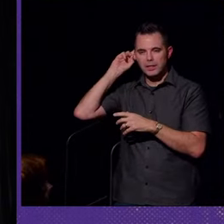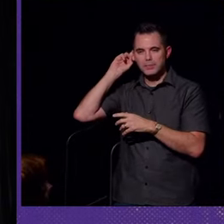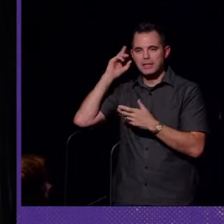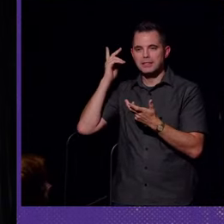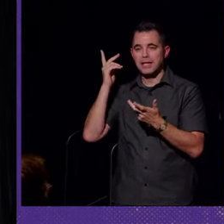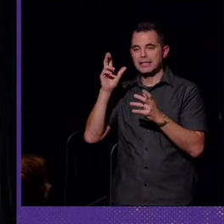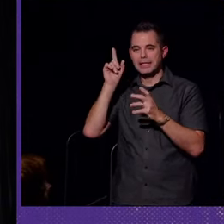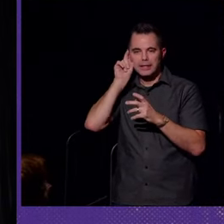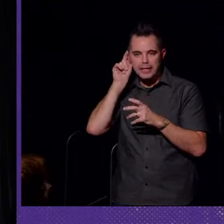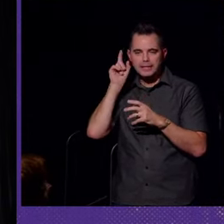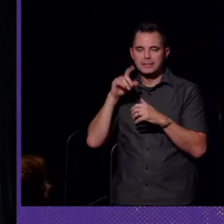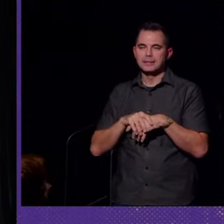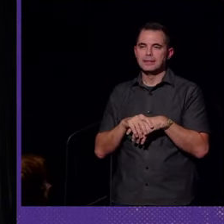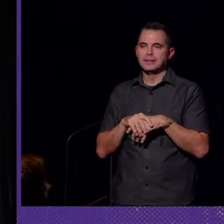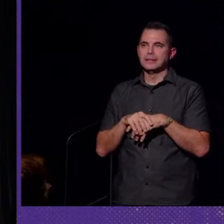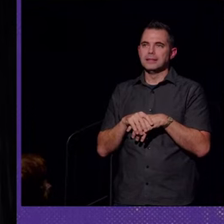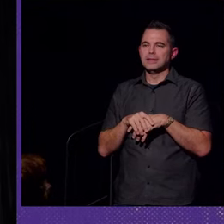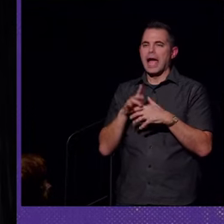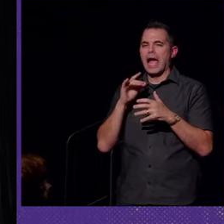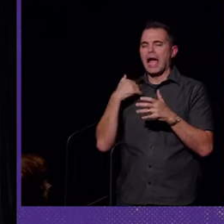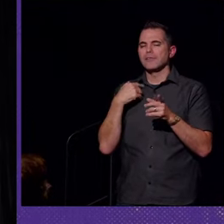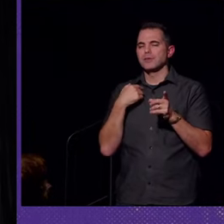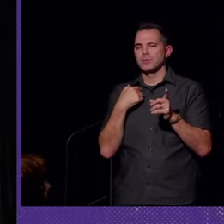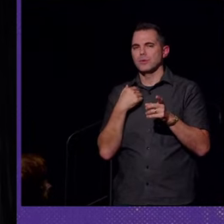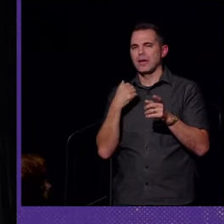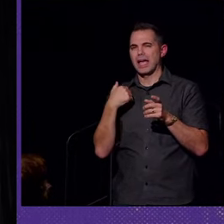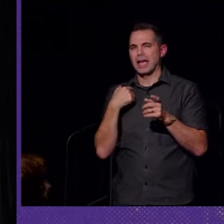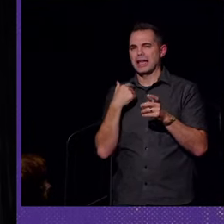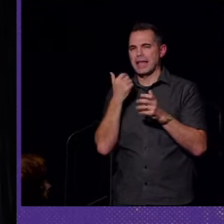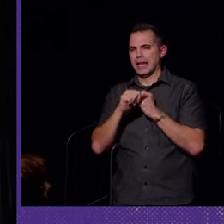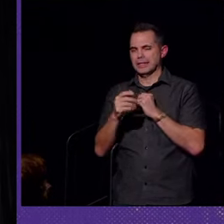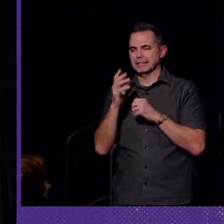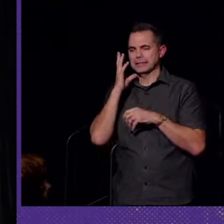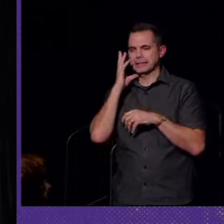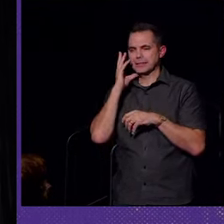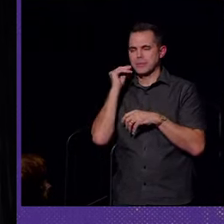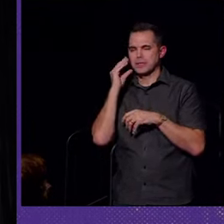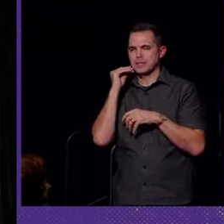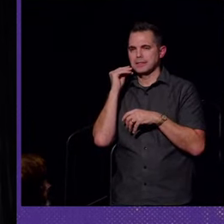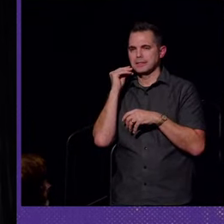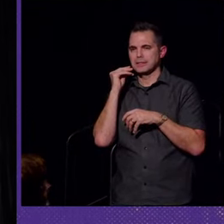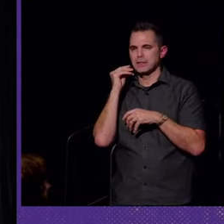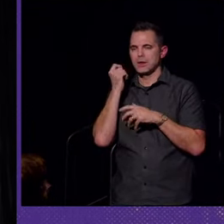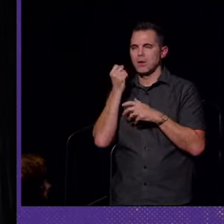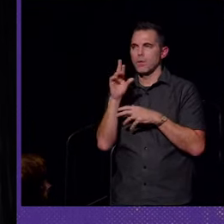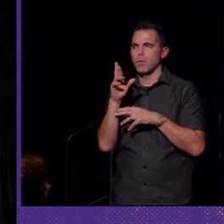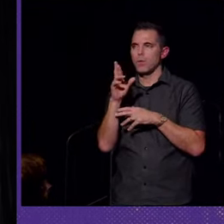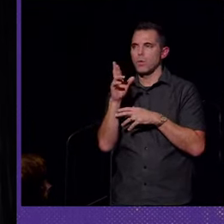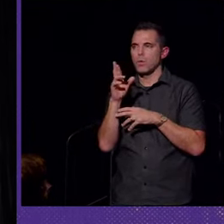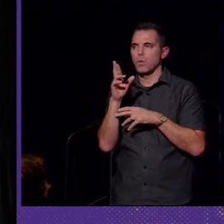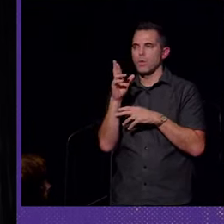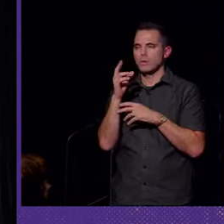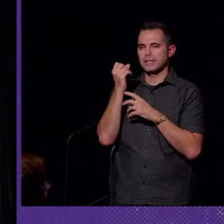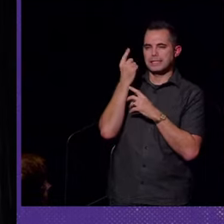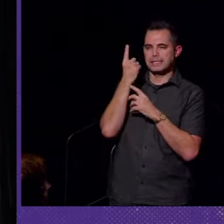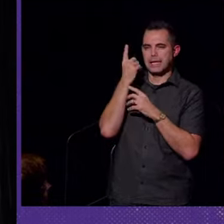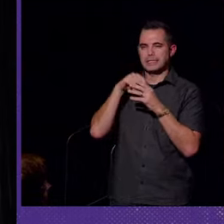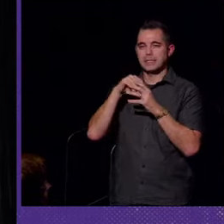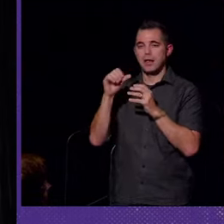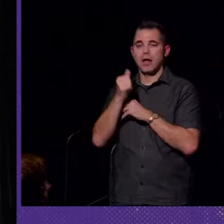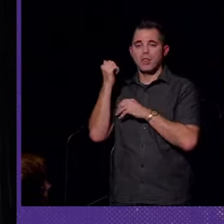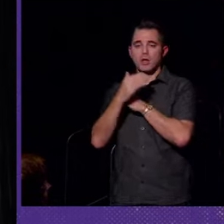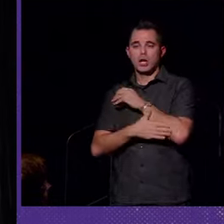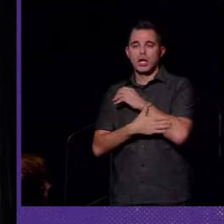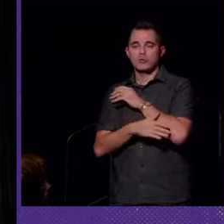and hearing aids. Have you had any experience or insights on another